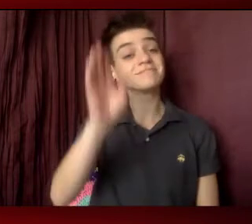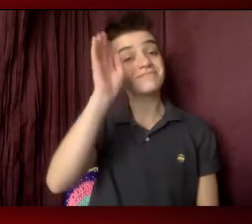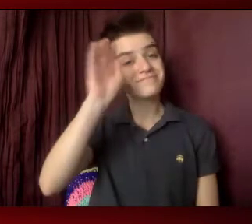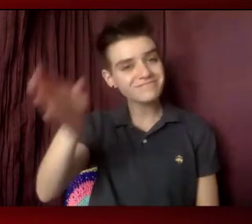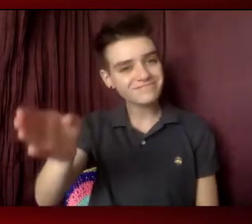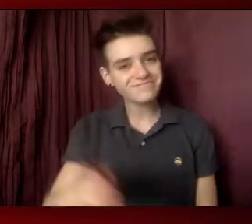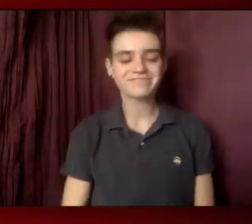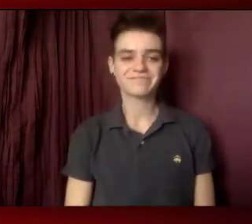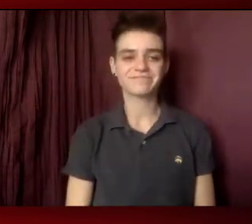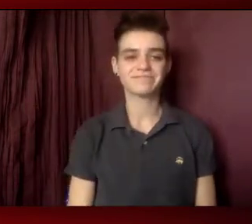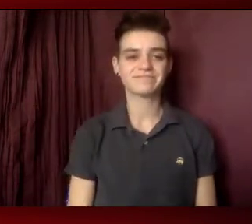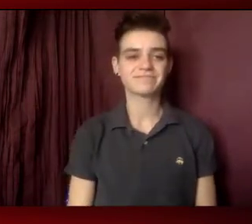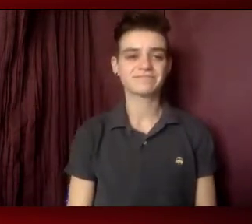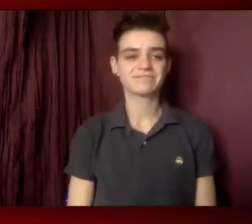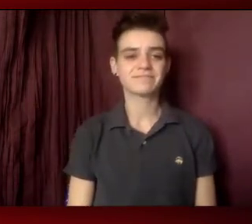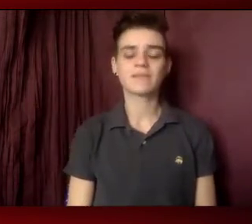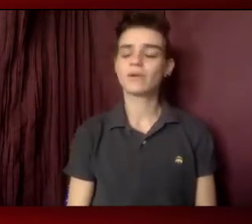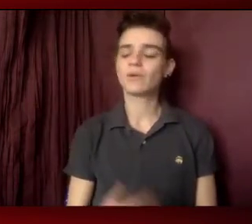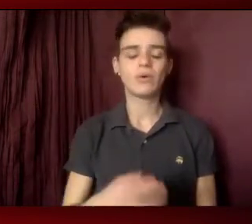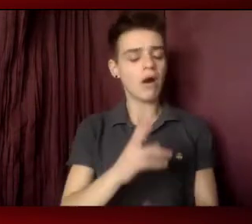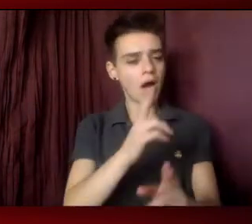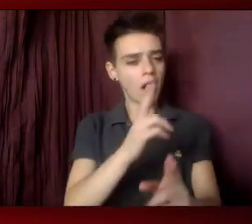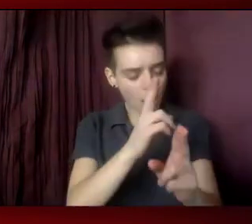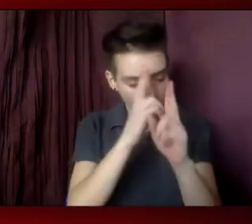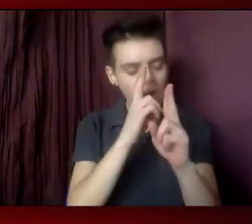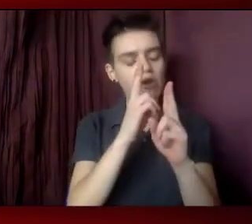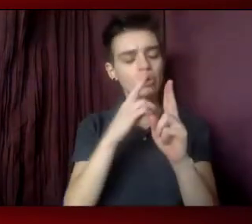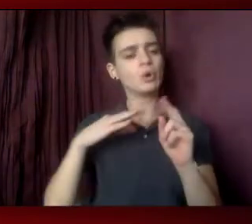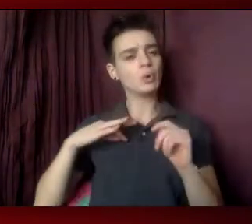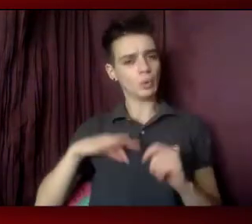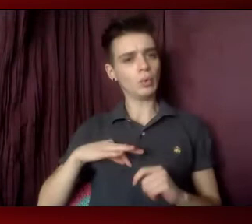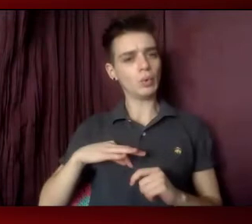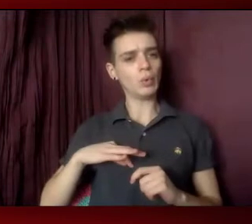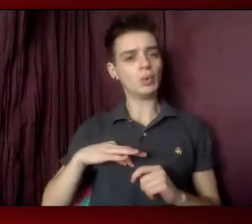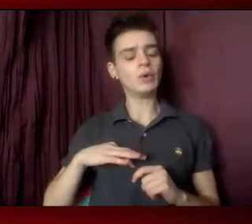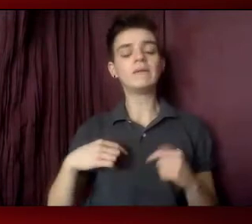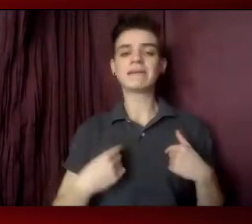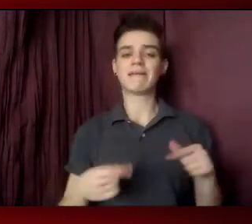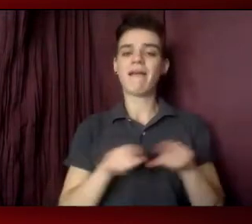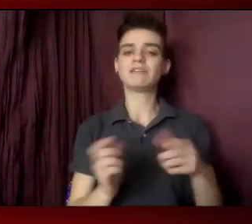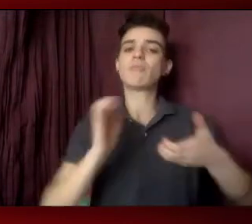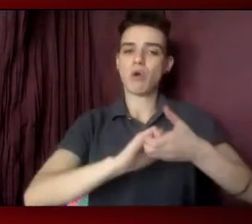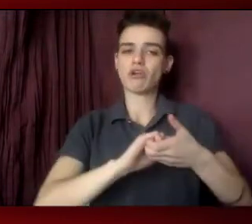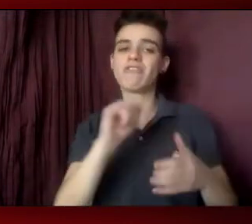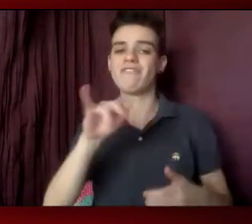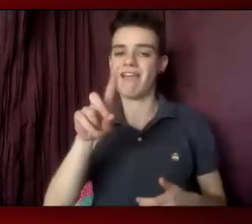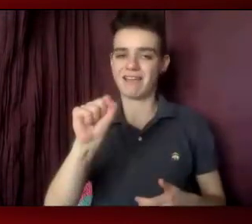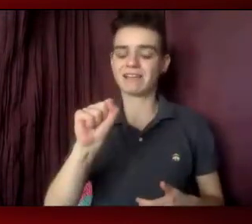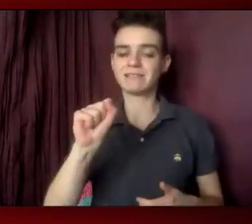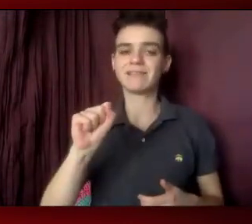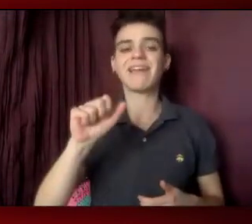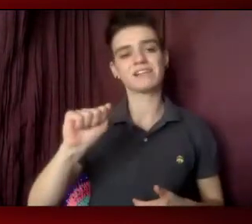Hello. It is a privilege and an honor as a partner of AIDS Watch and a representative